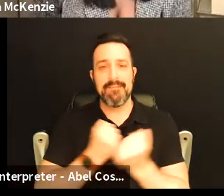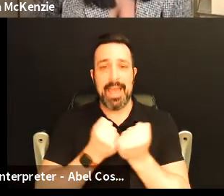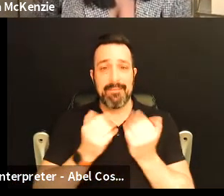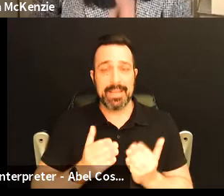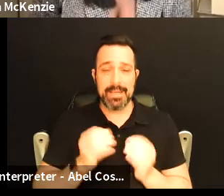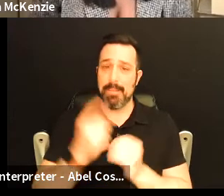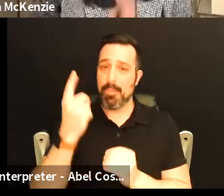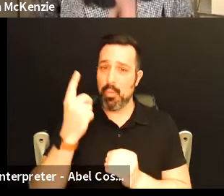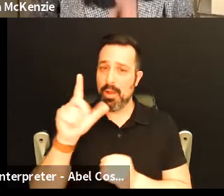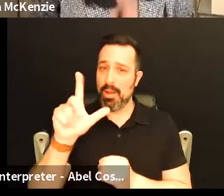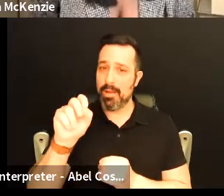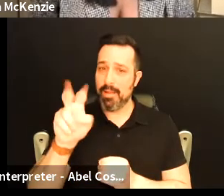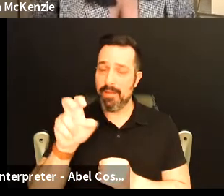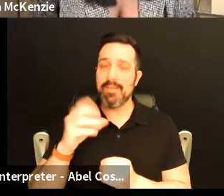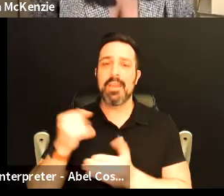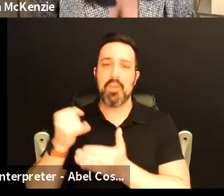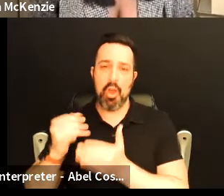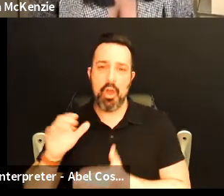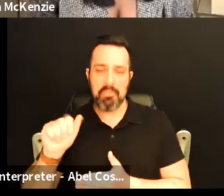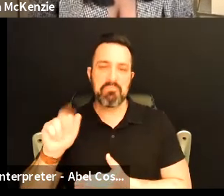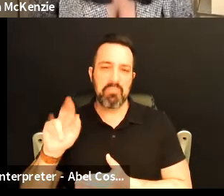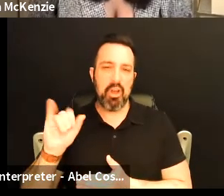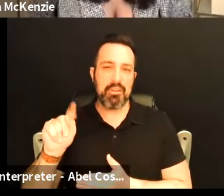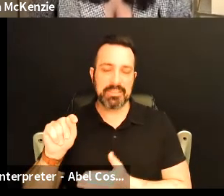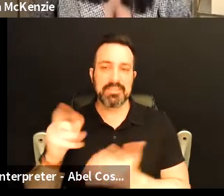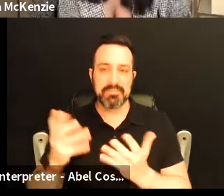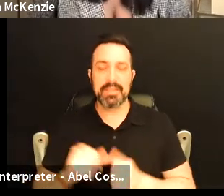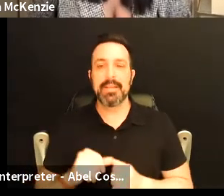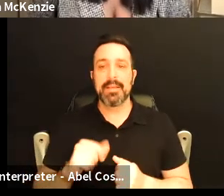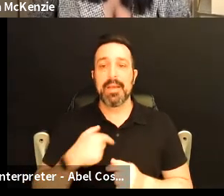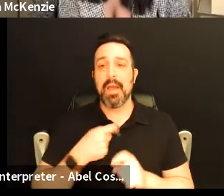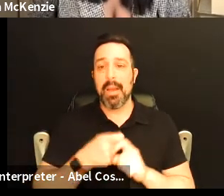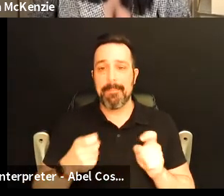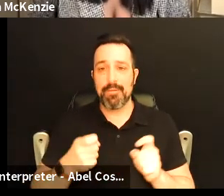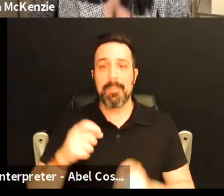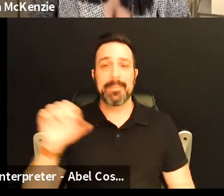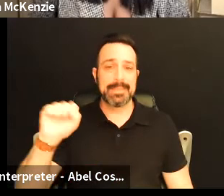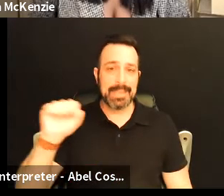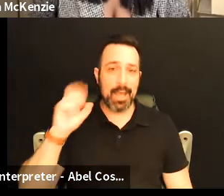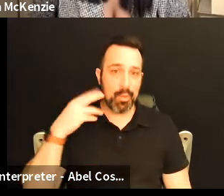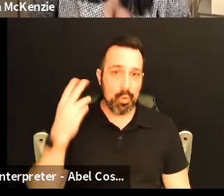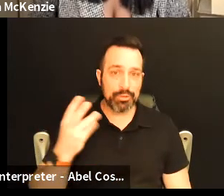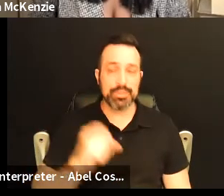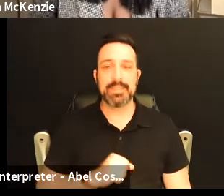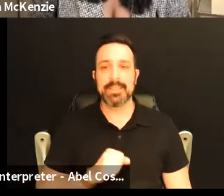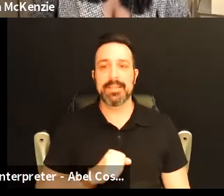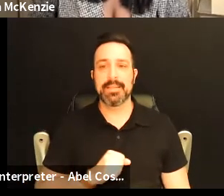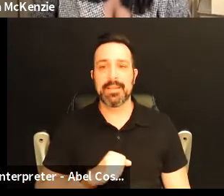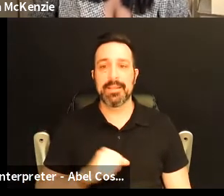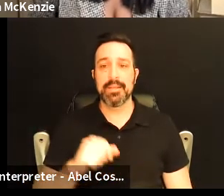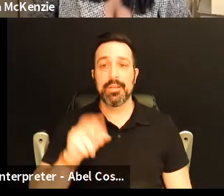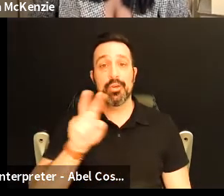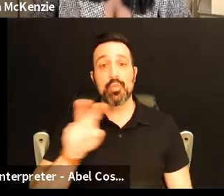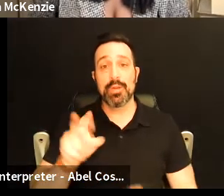love advocate first and I'm an artist and yeah I'm from Seattle Washington and 22